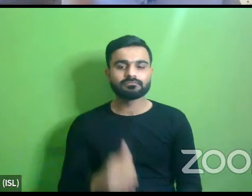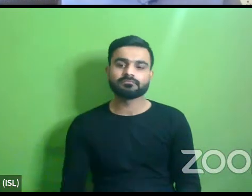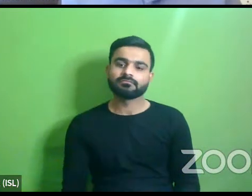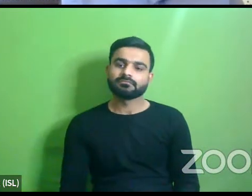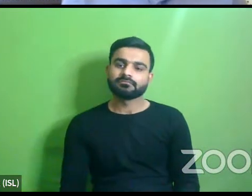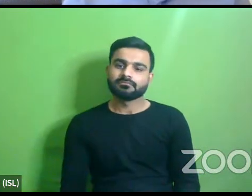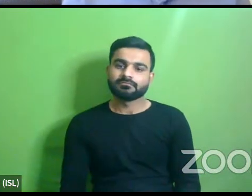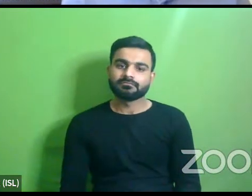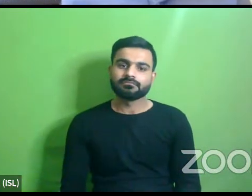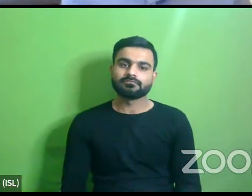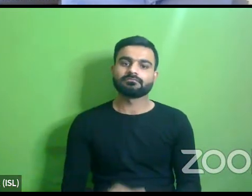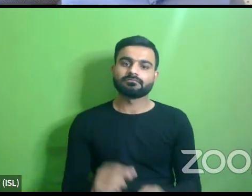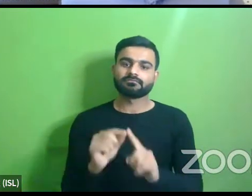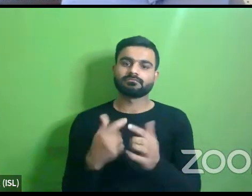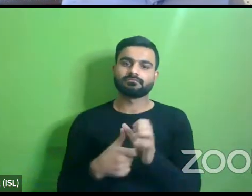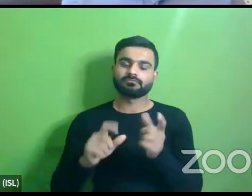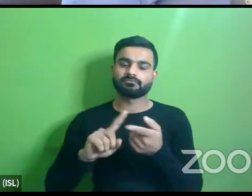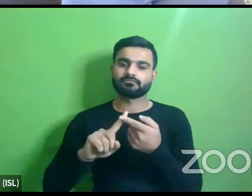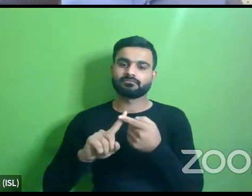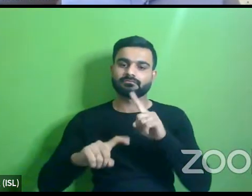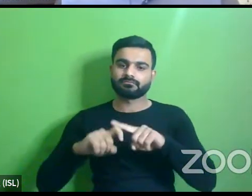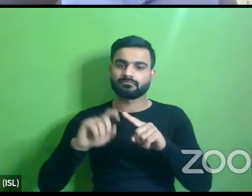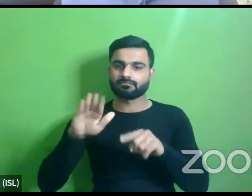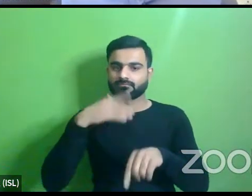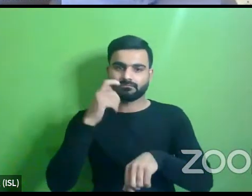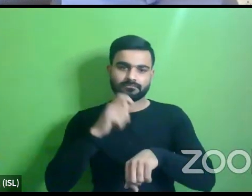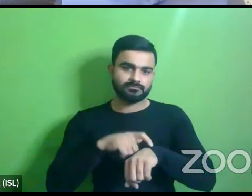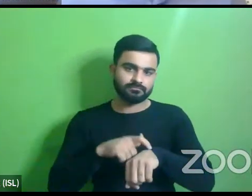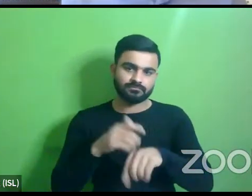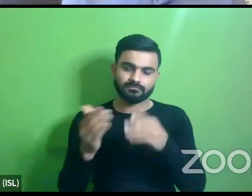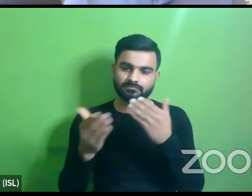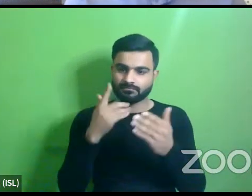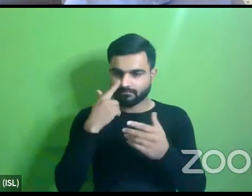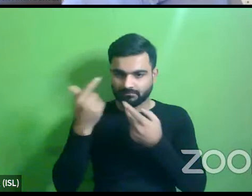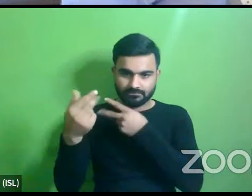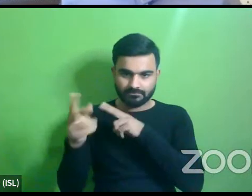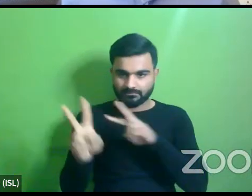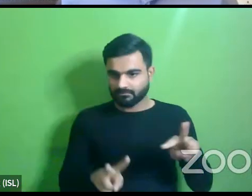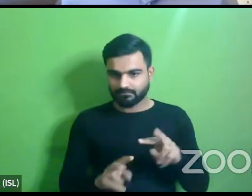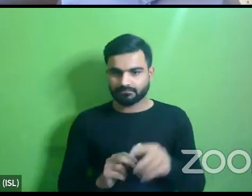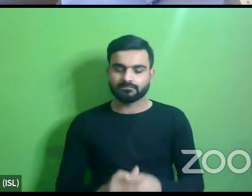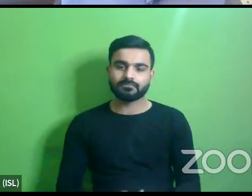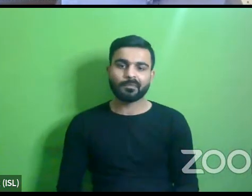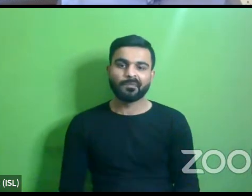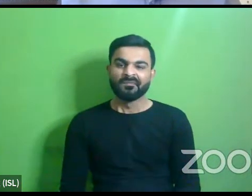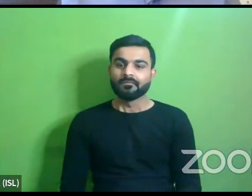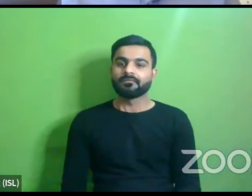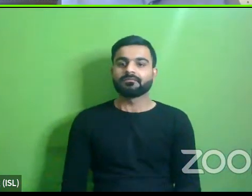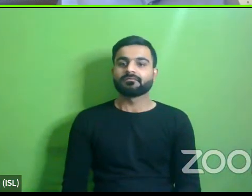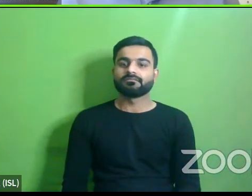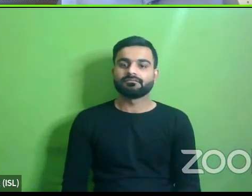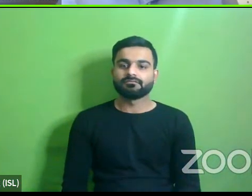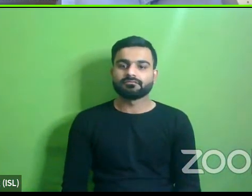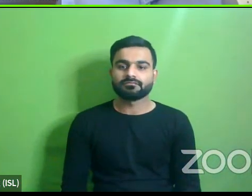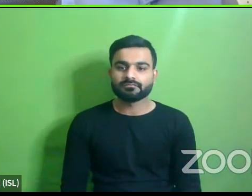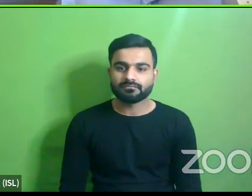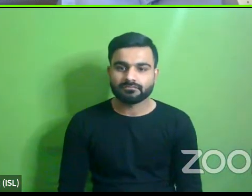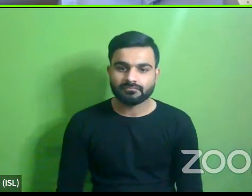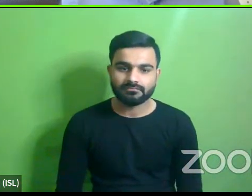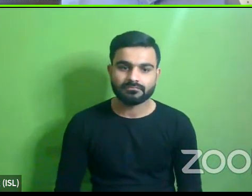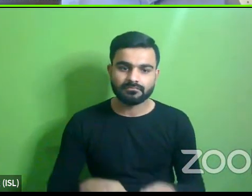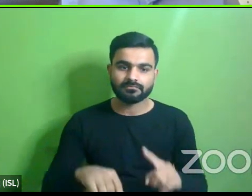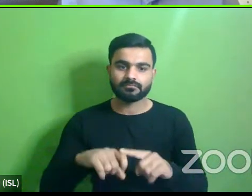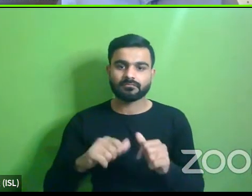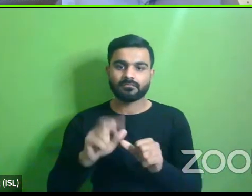i think maybe you could go ahead first by the time maybe she'll be able to reconnect yeah um i think uh kavita